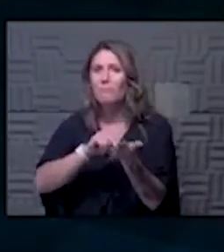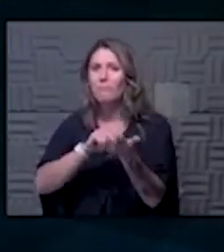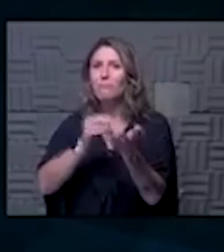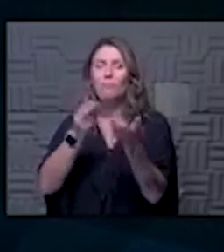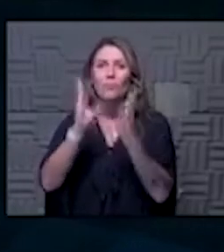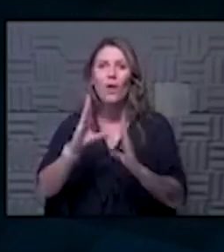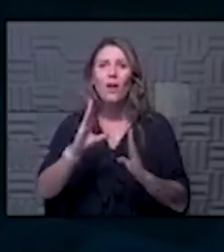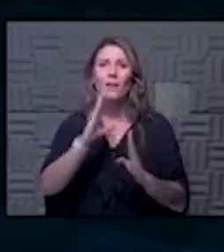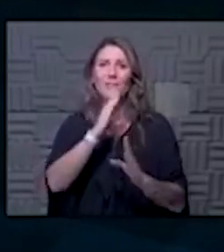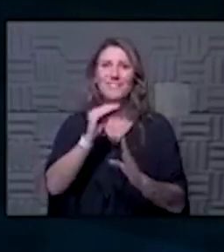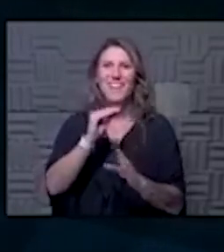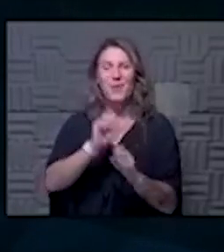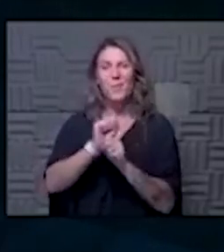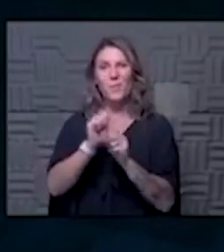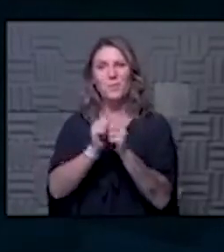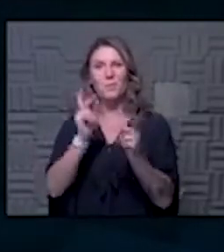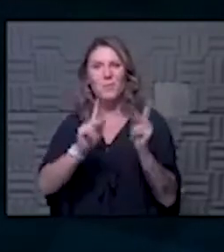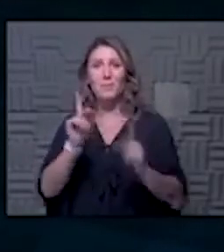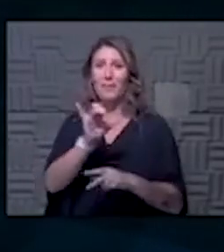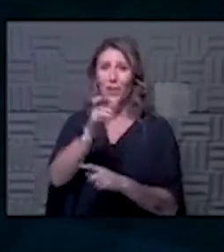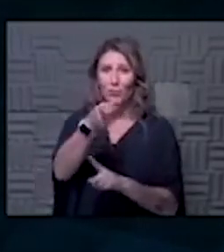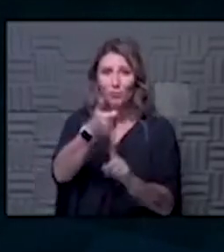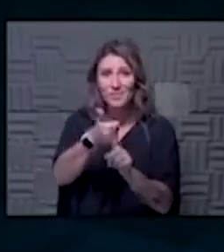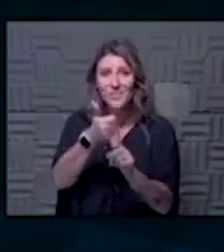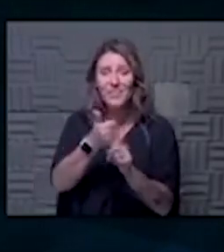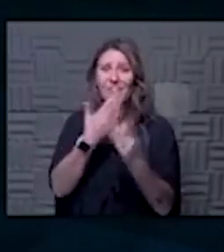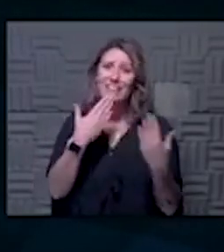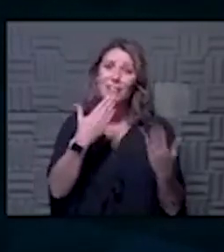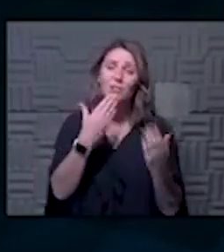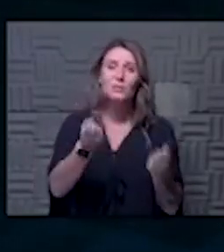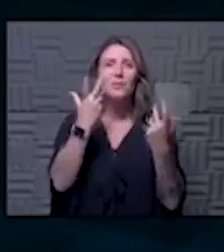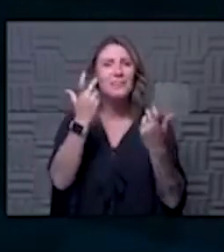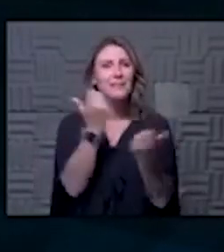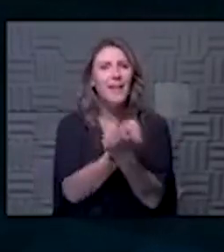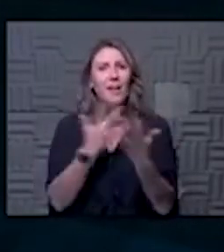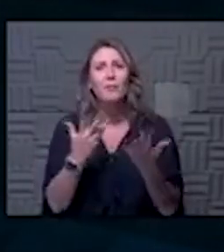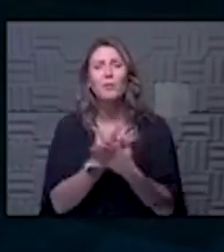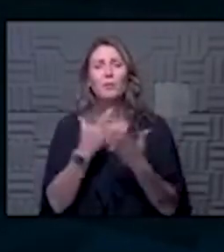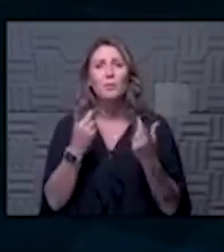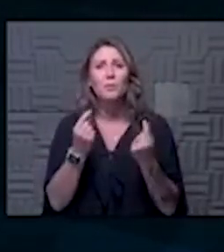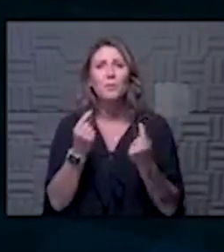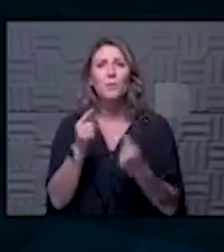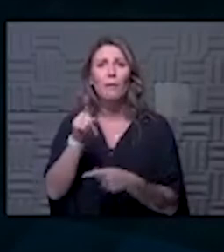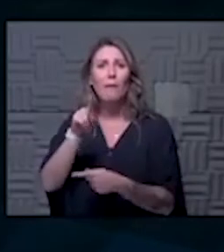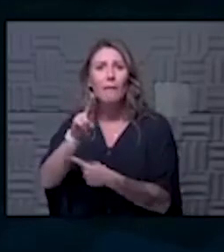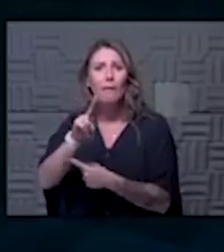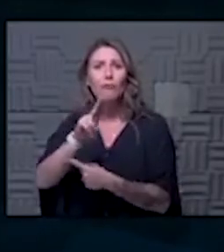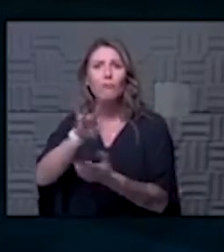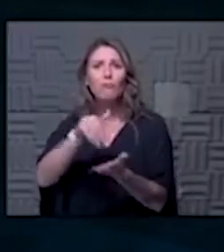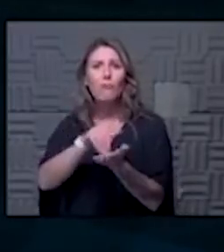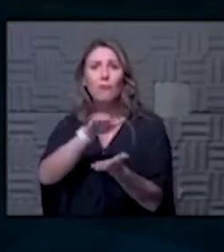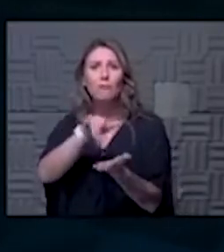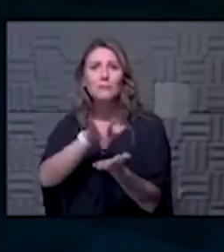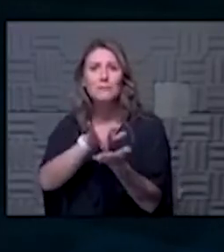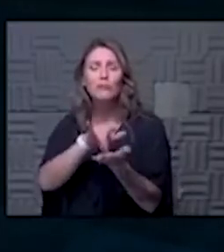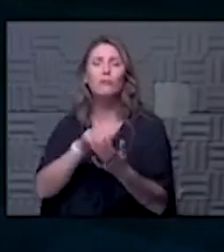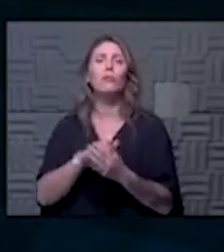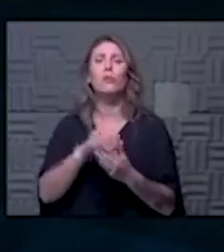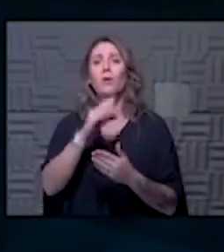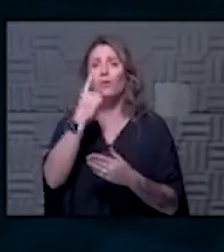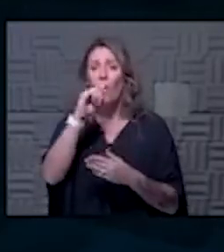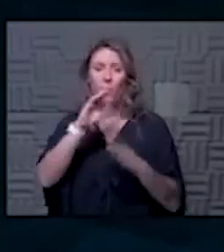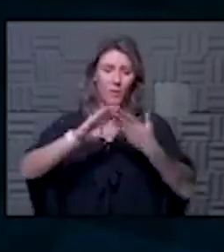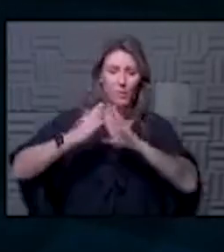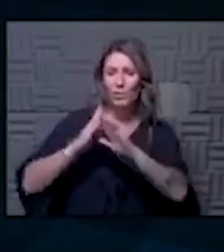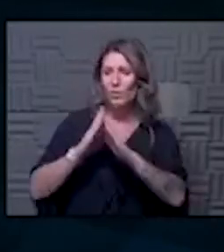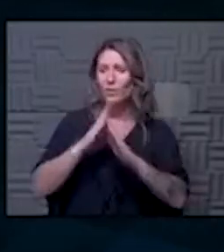people like yourself on this call and thank you so much for everything that you're doing at ku med on the community for the community and just